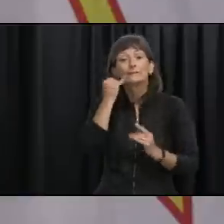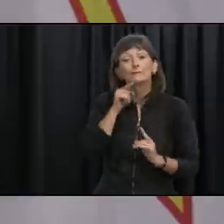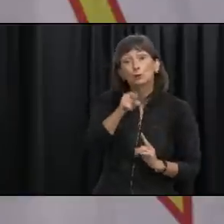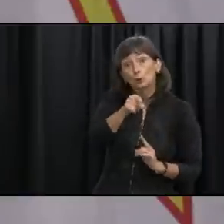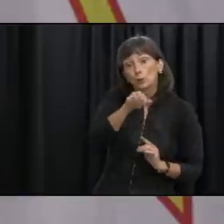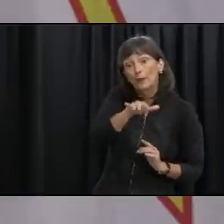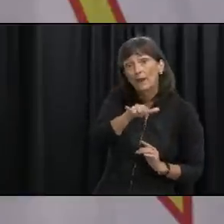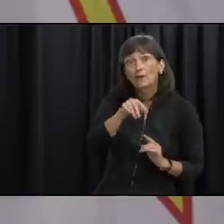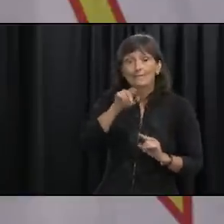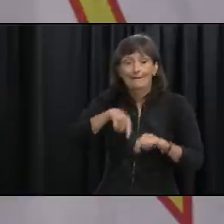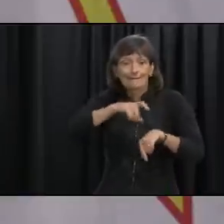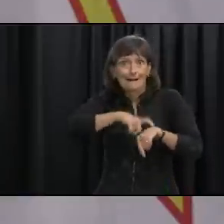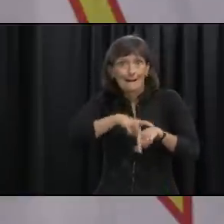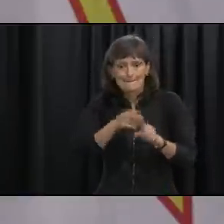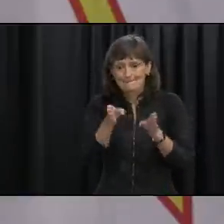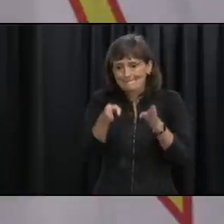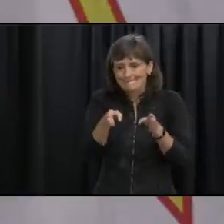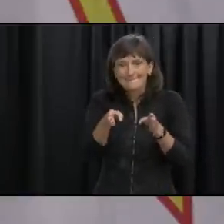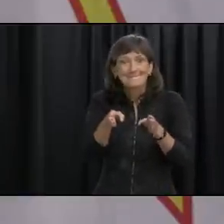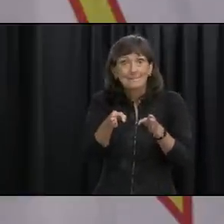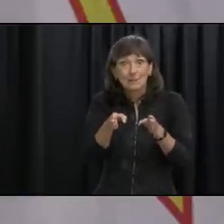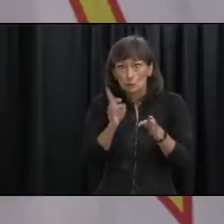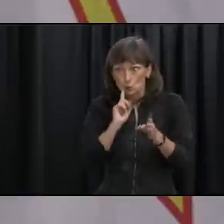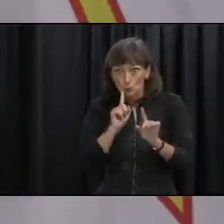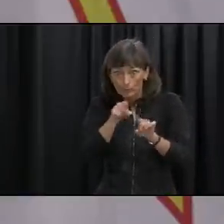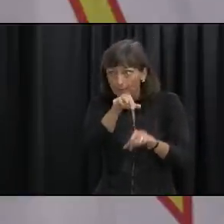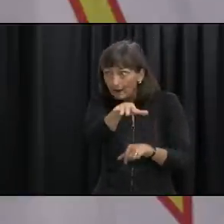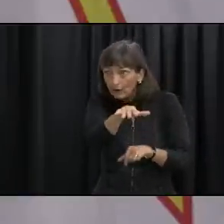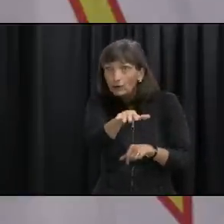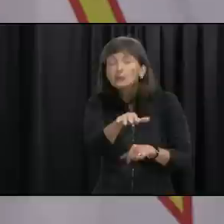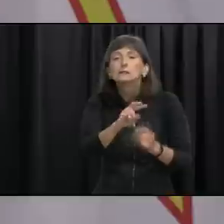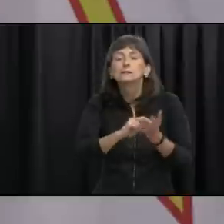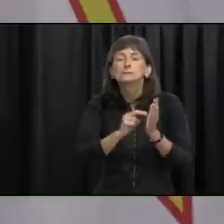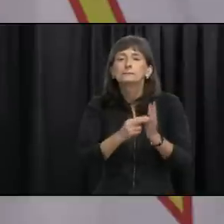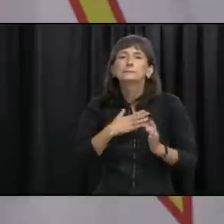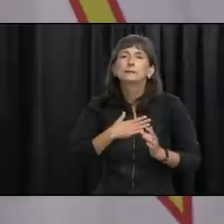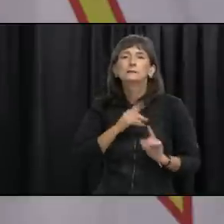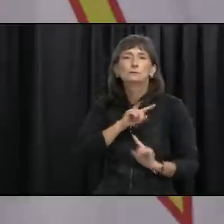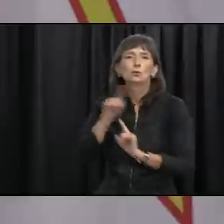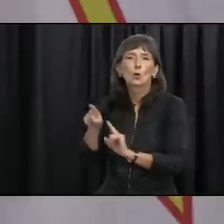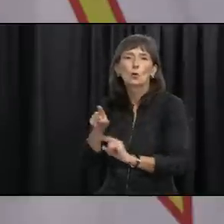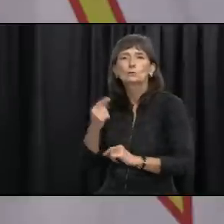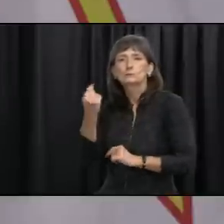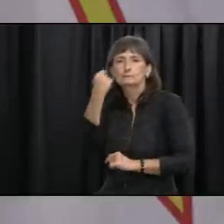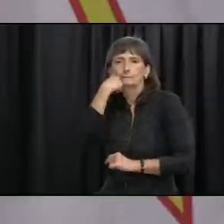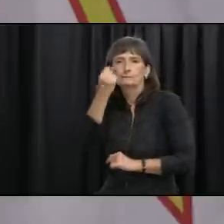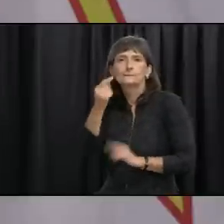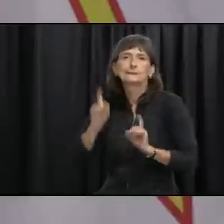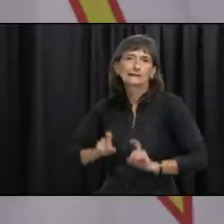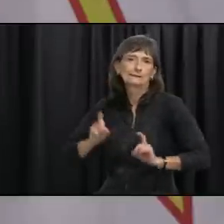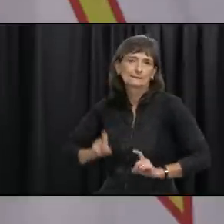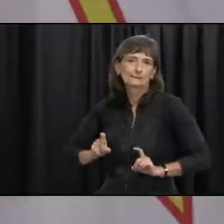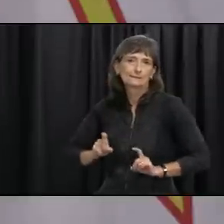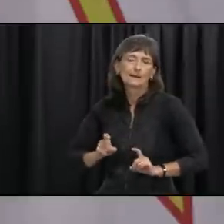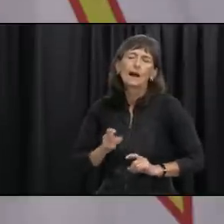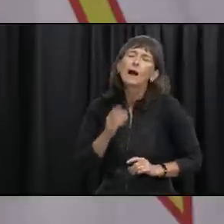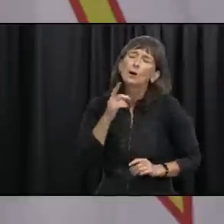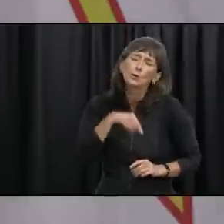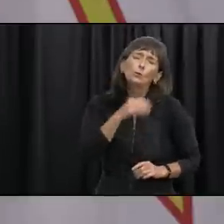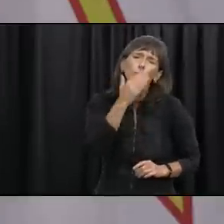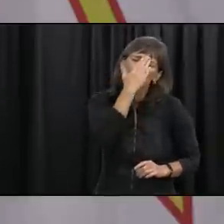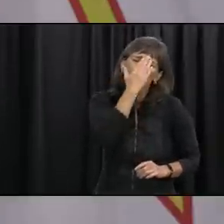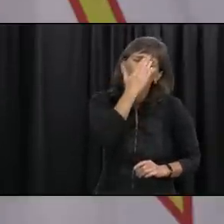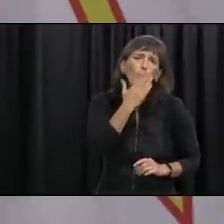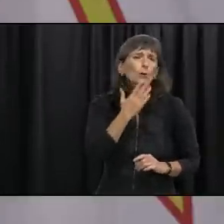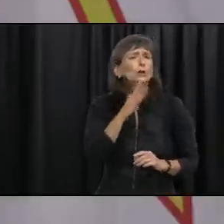this place during this period of time we ask you please uh to to get tested and we also because the risk is low we don't say to you